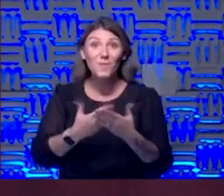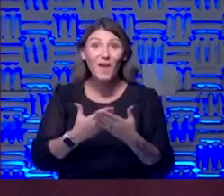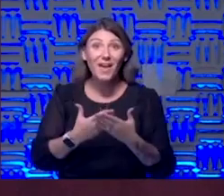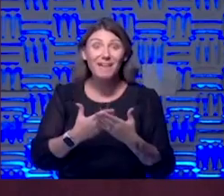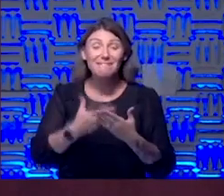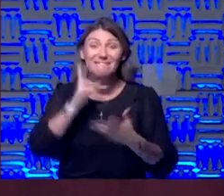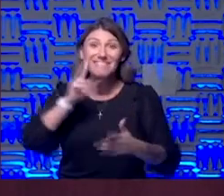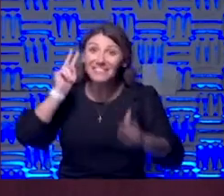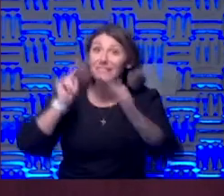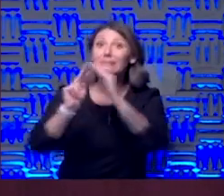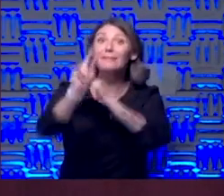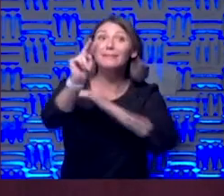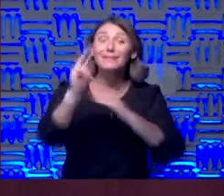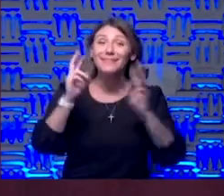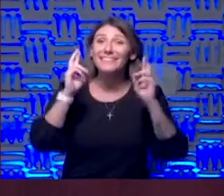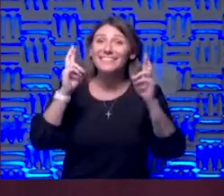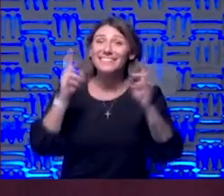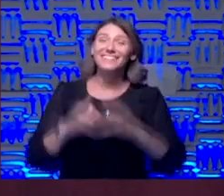venturing out